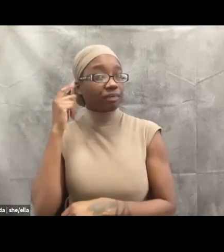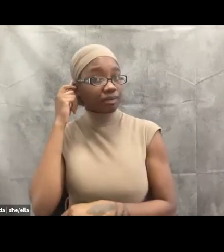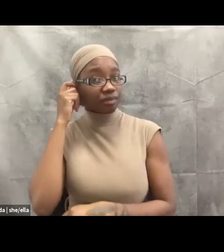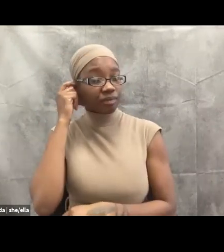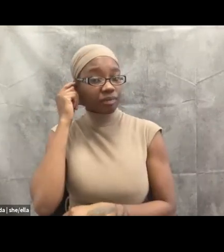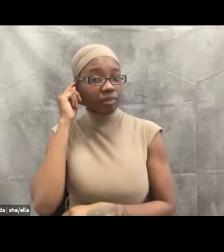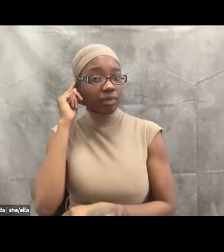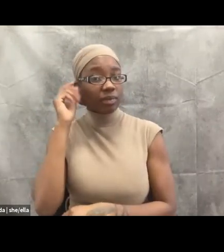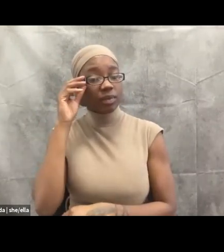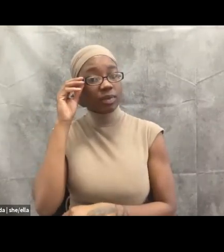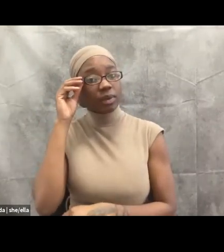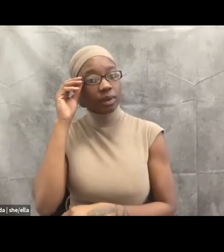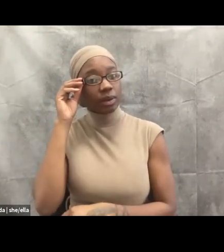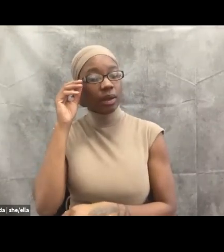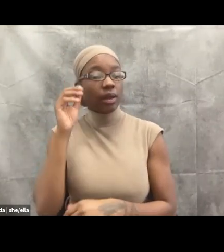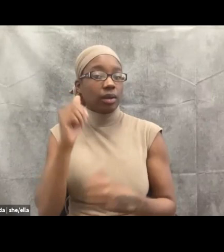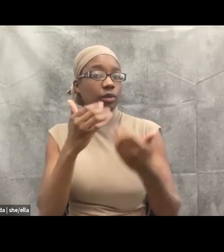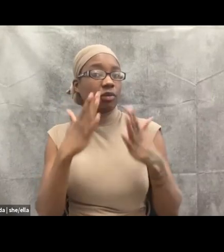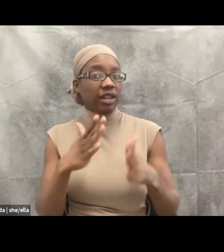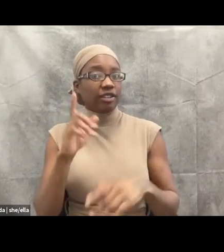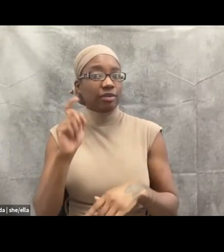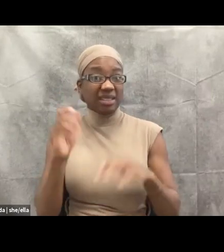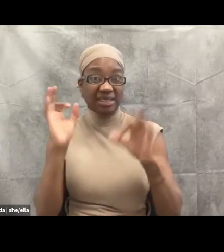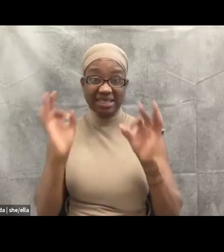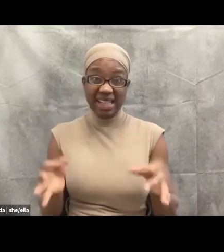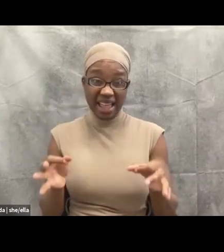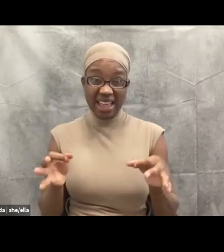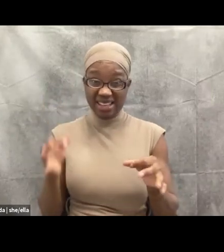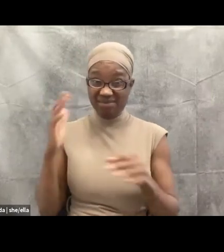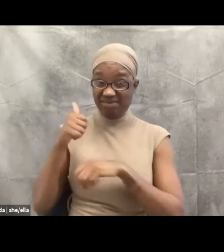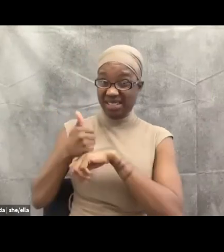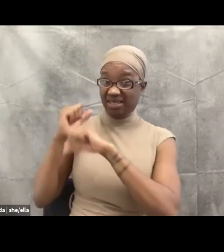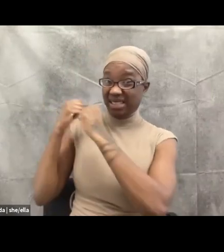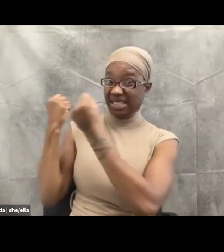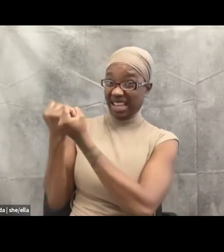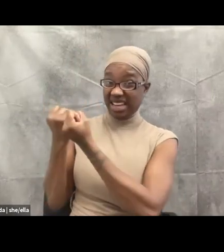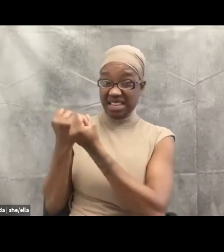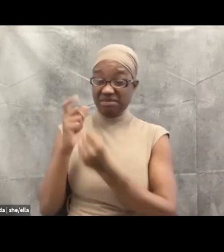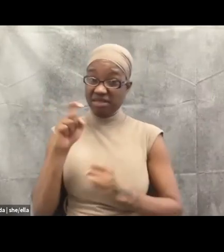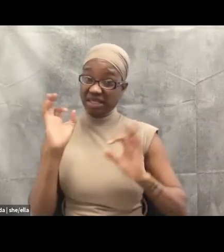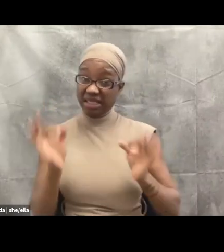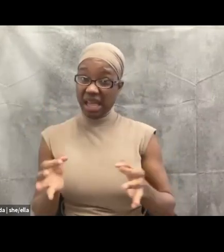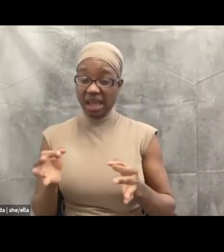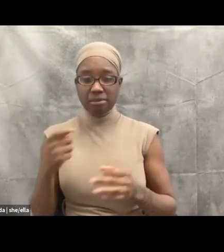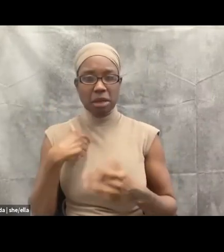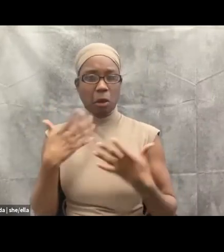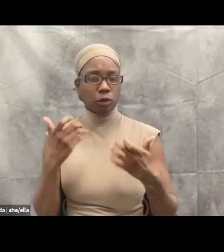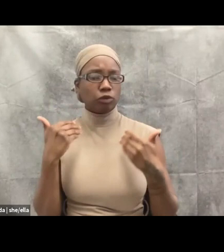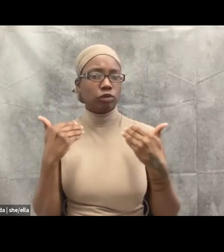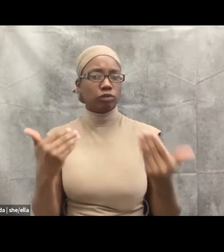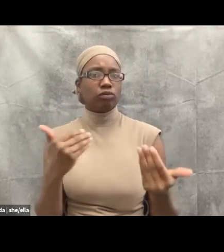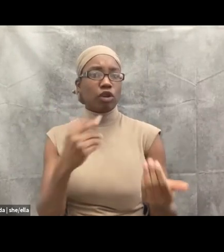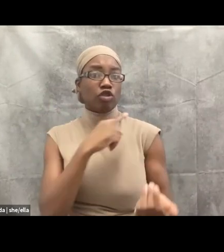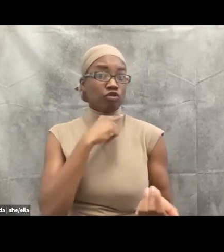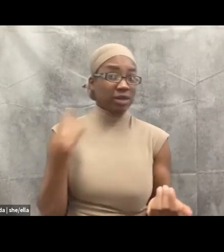where they have to decide if they're going to risk their license, um, to do something that might be more supportive for their